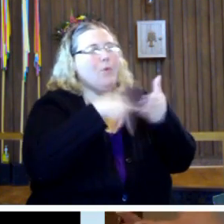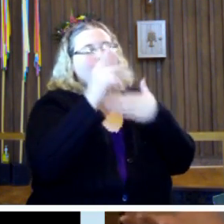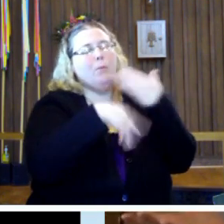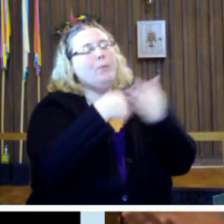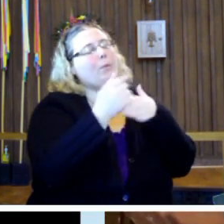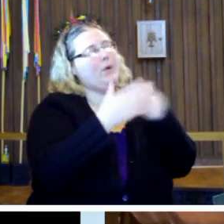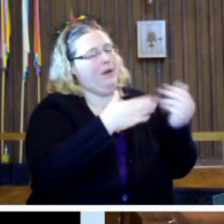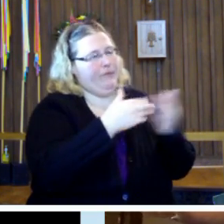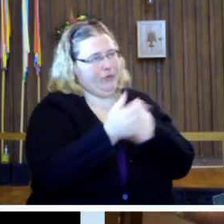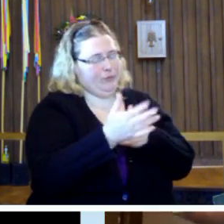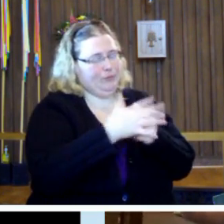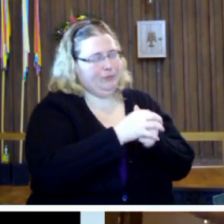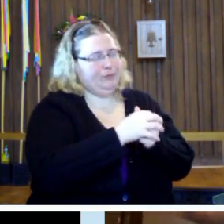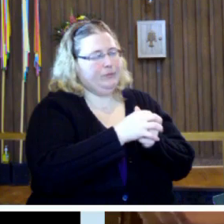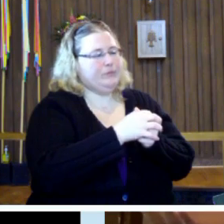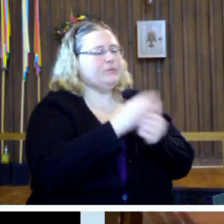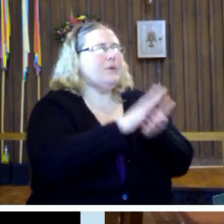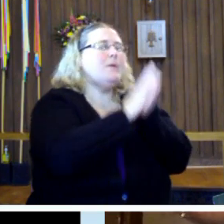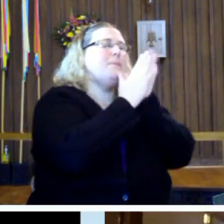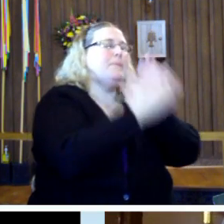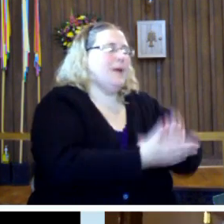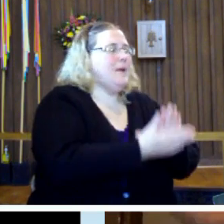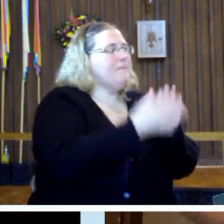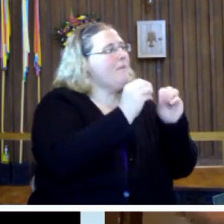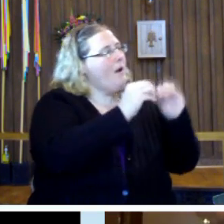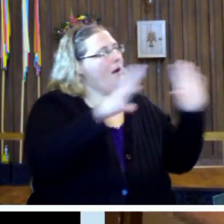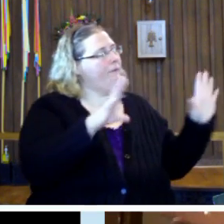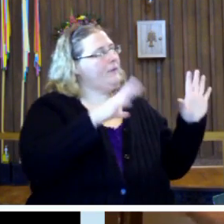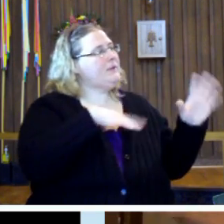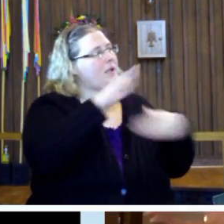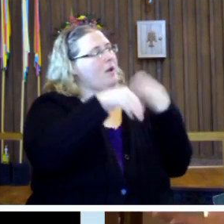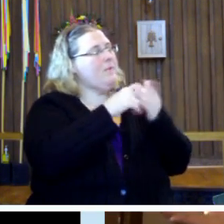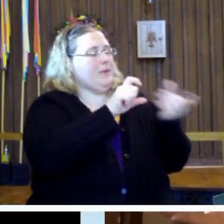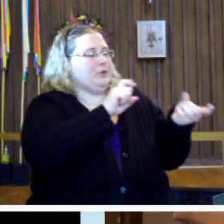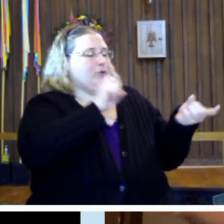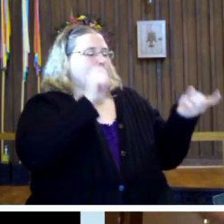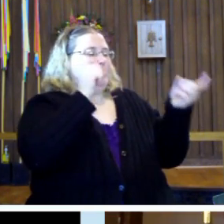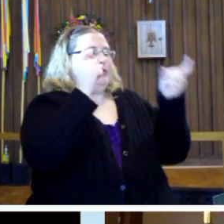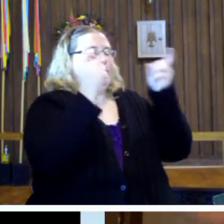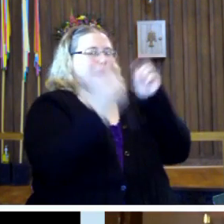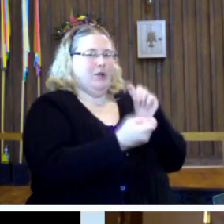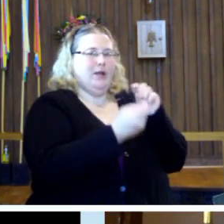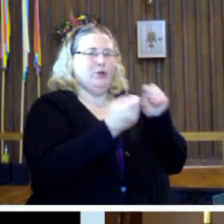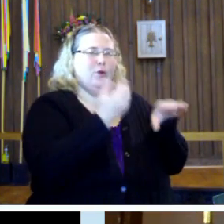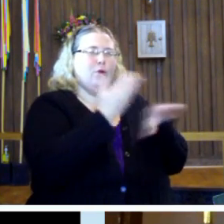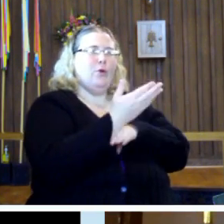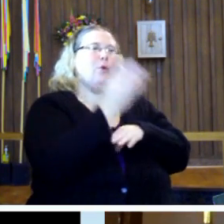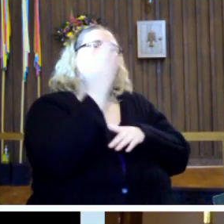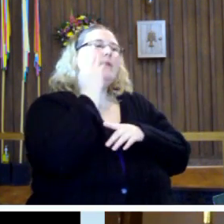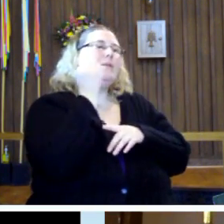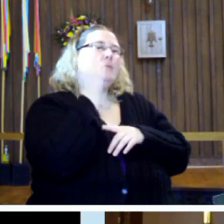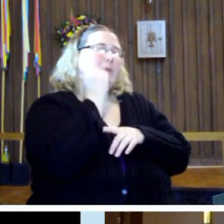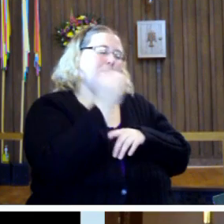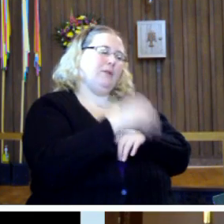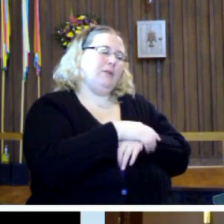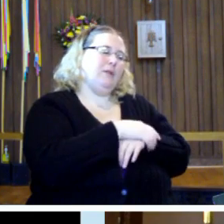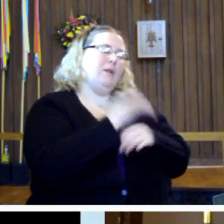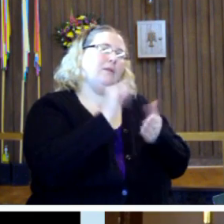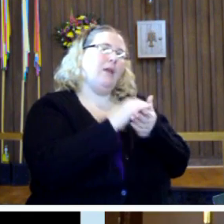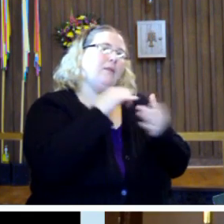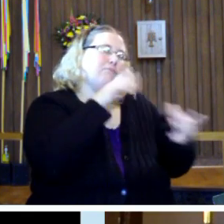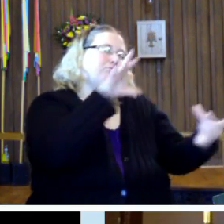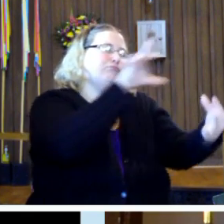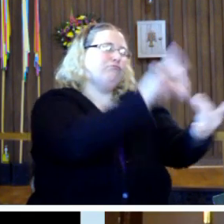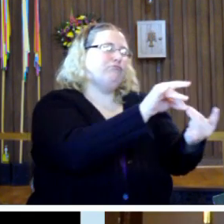it was, it became apparent that they had all been transformed through some experience that they